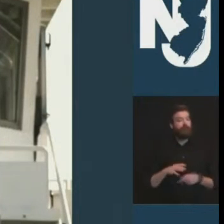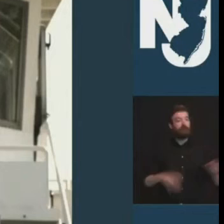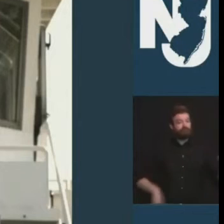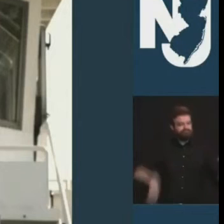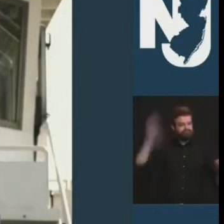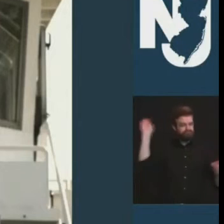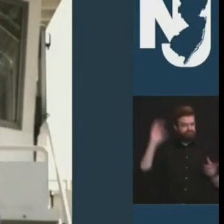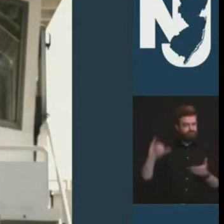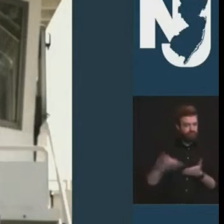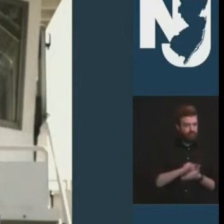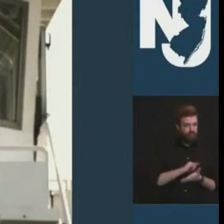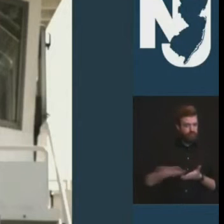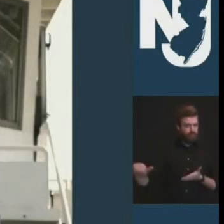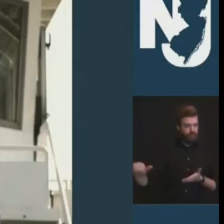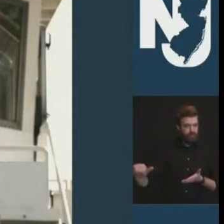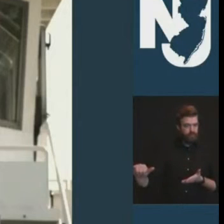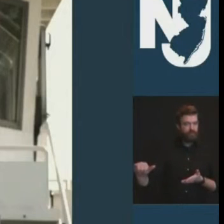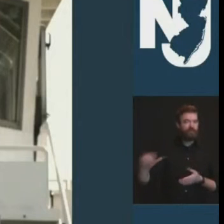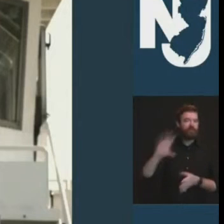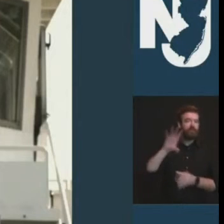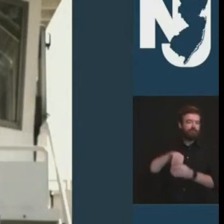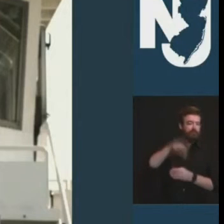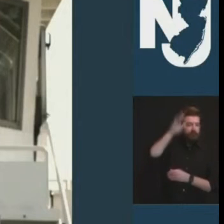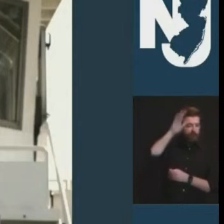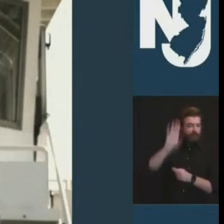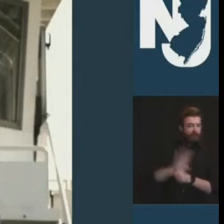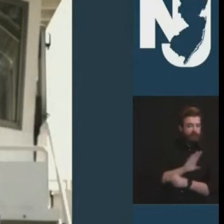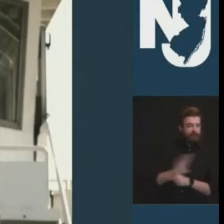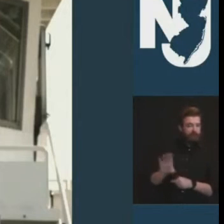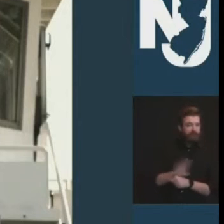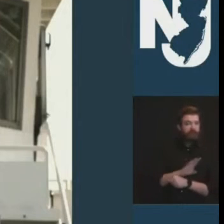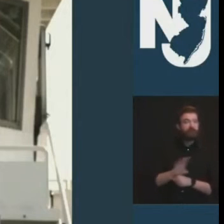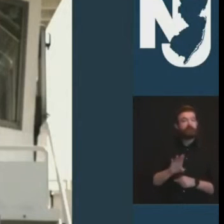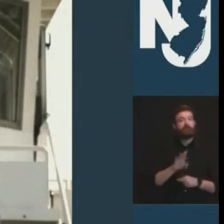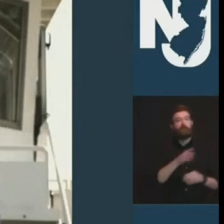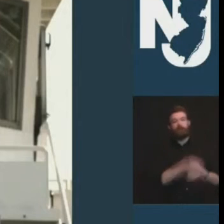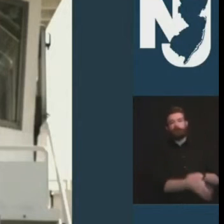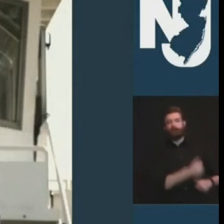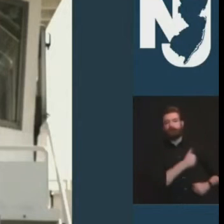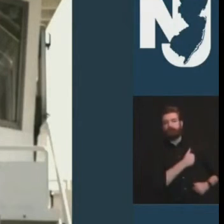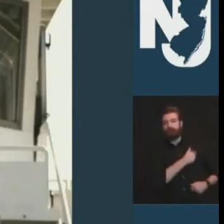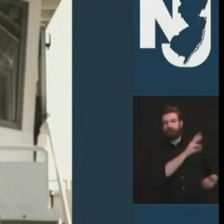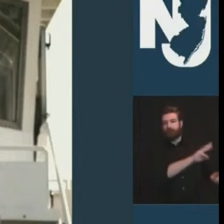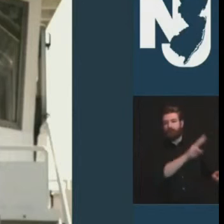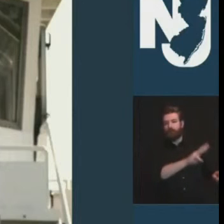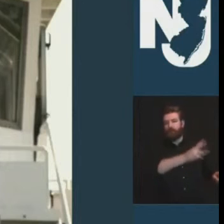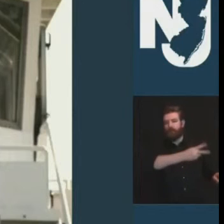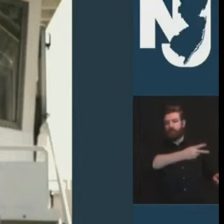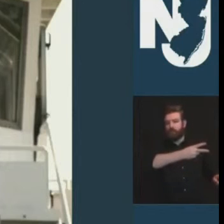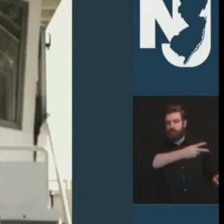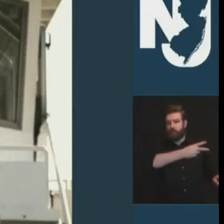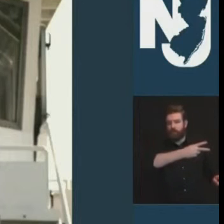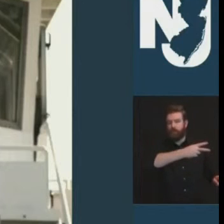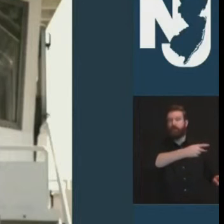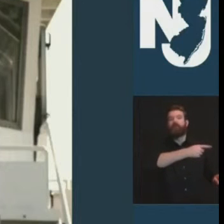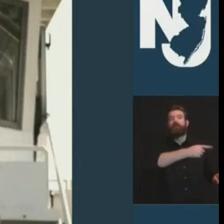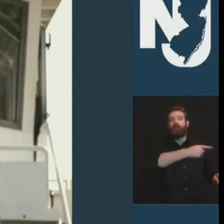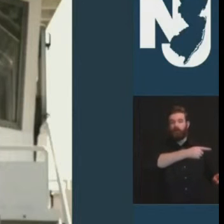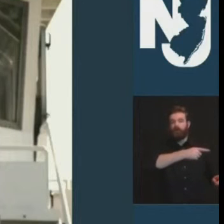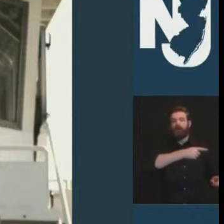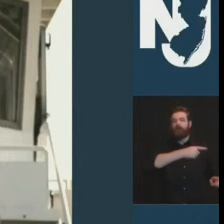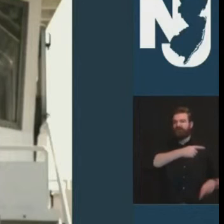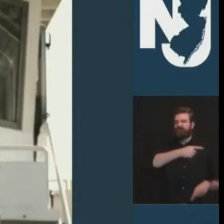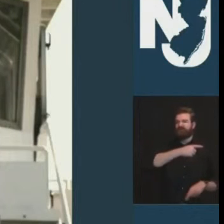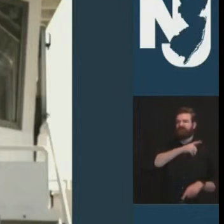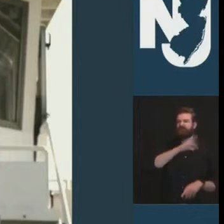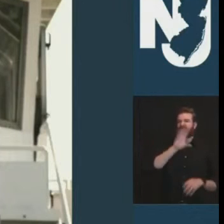as a boy after returning from service in world war ii he was by the way a navigator on b-24 liberators and